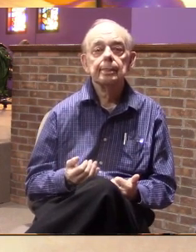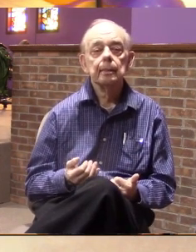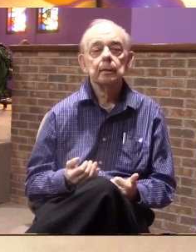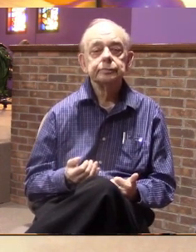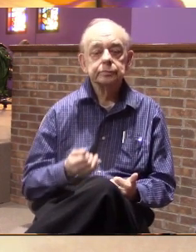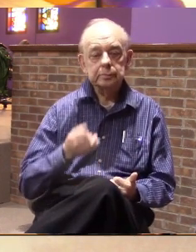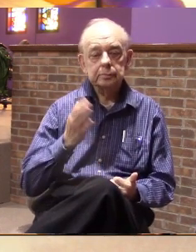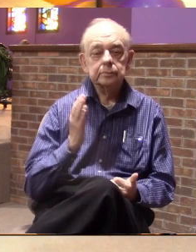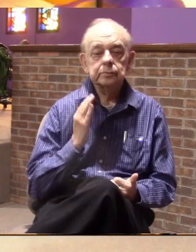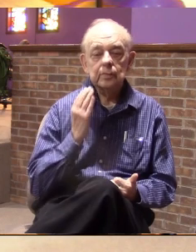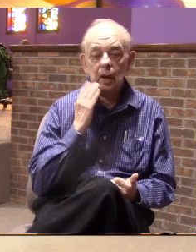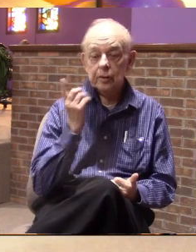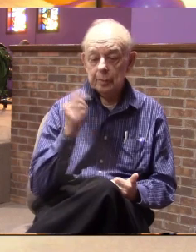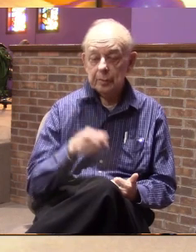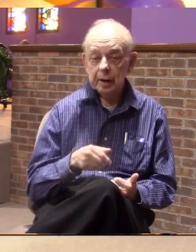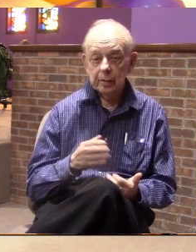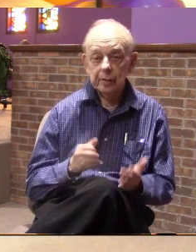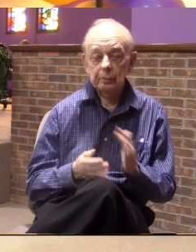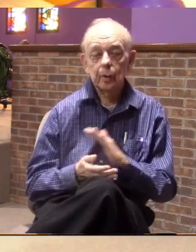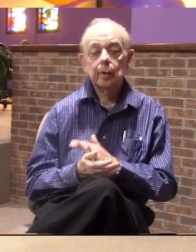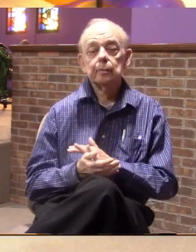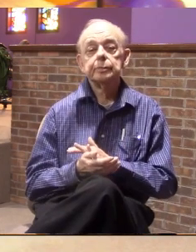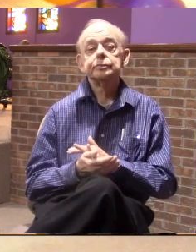He knew that you were going to be here.